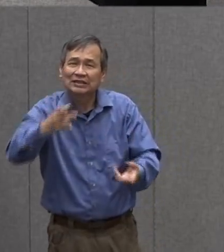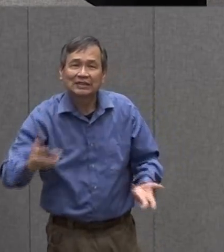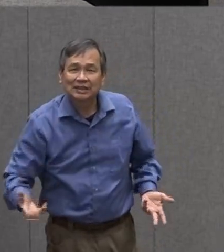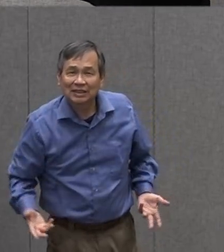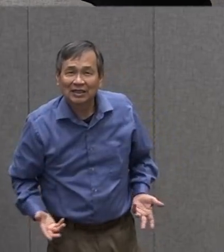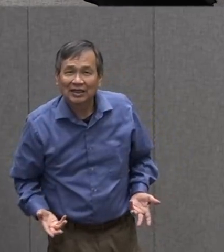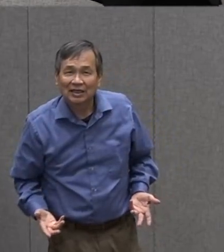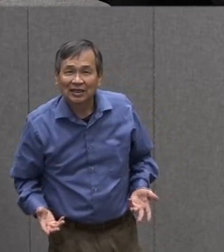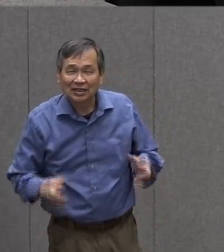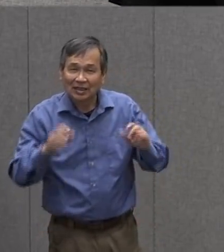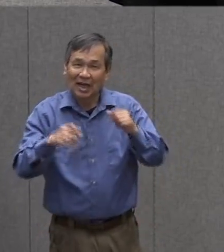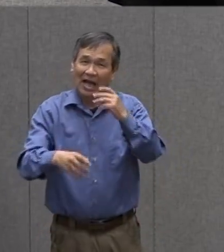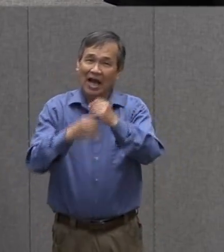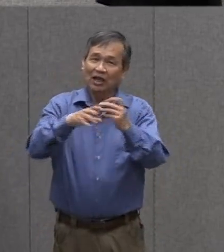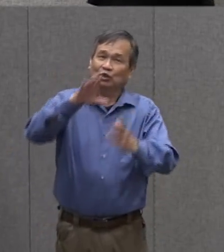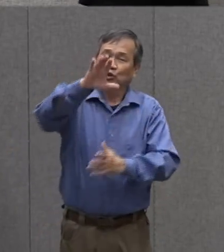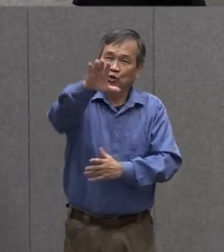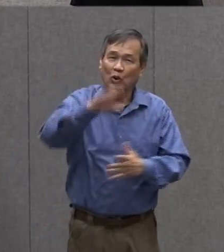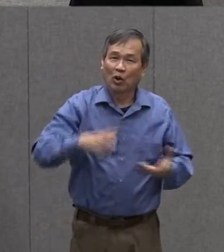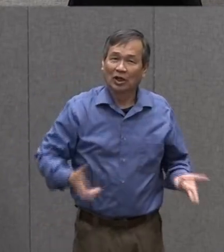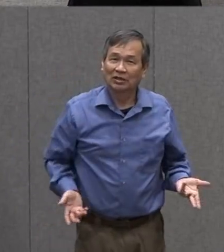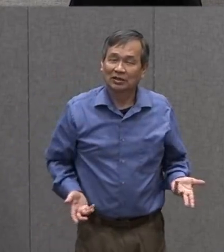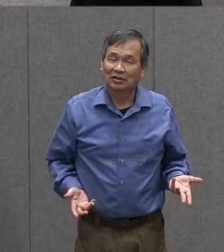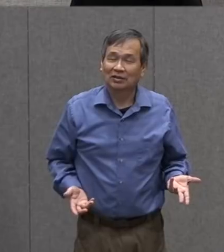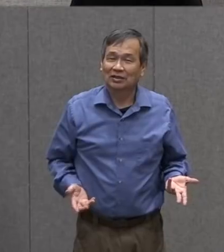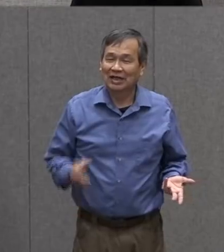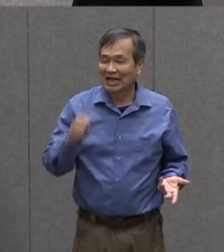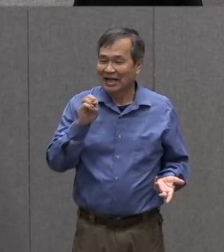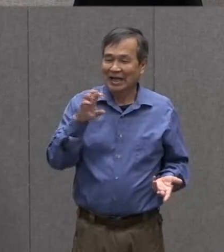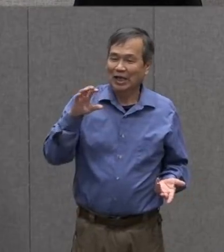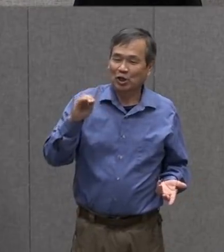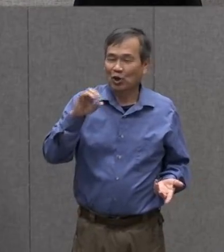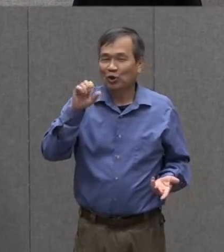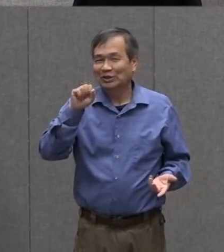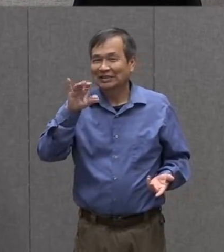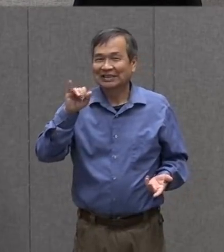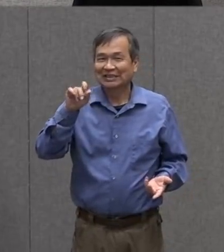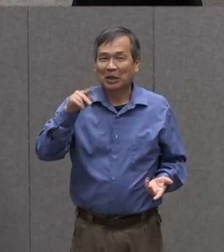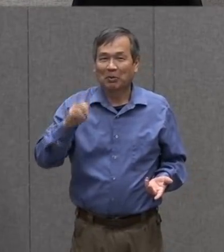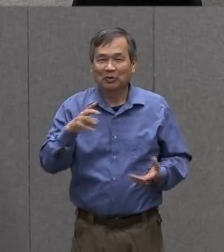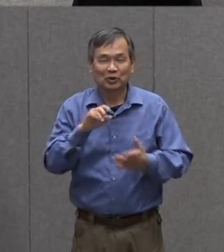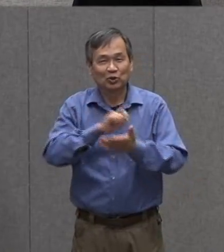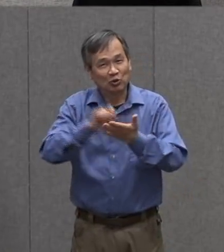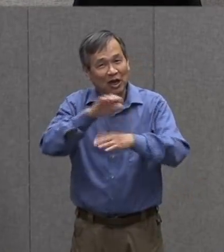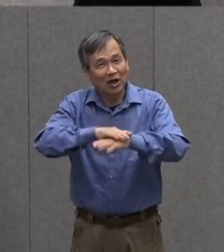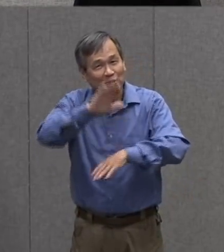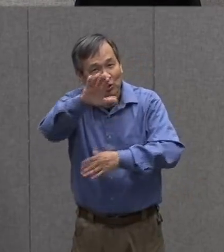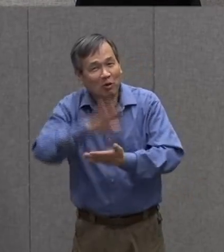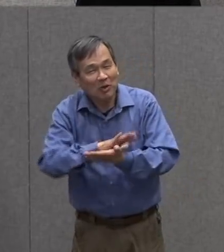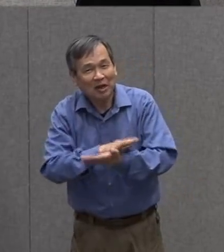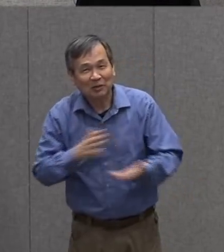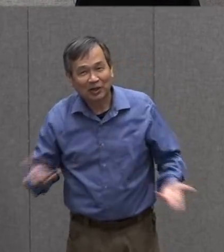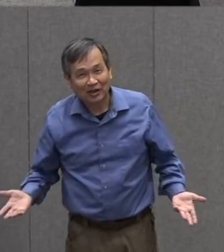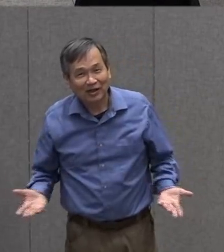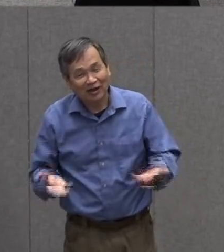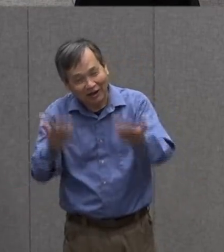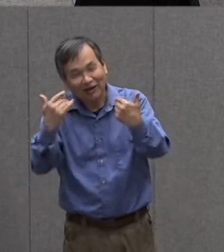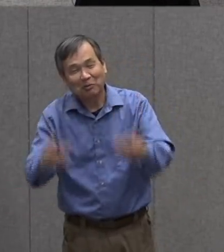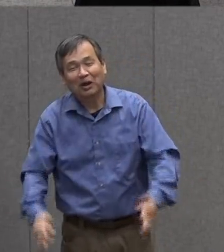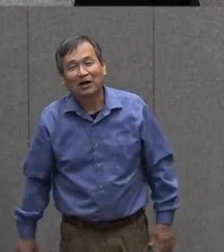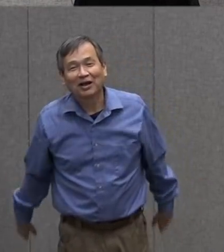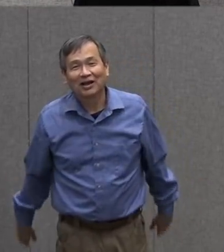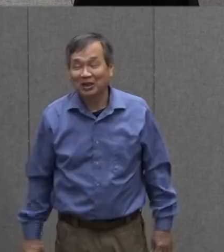your list what do you see in my ecosystem that you can write down on your piece of paper what are some things we